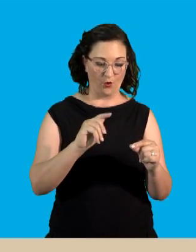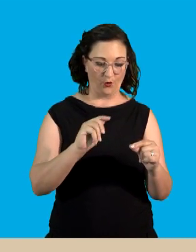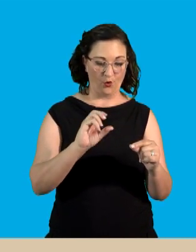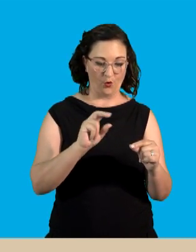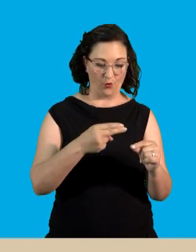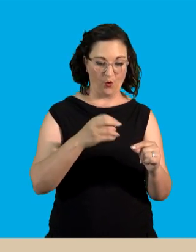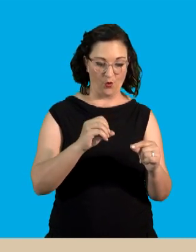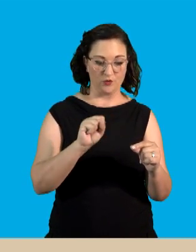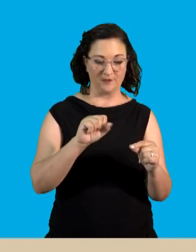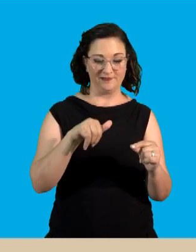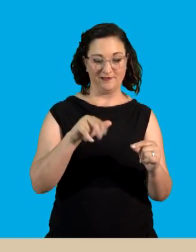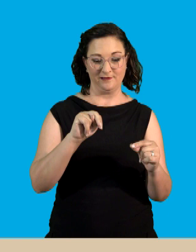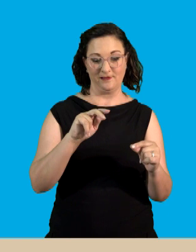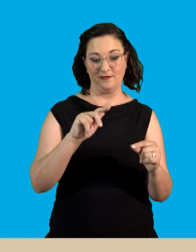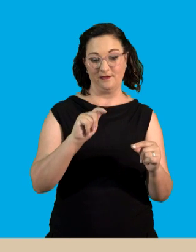photosynthesis.